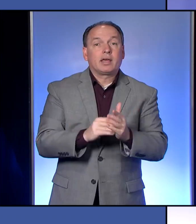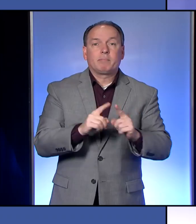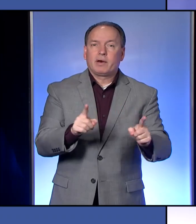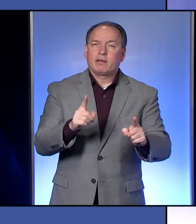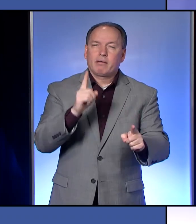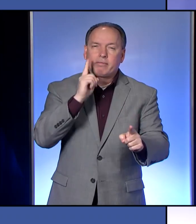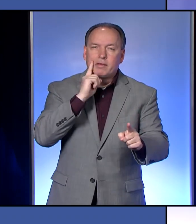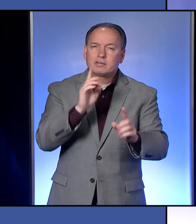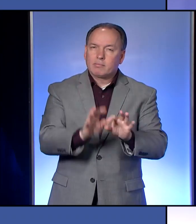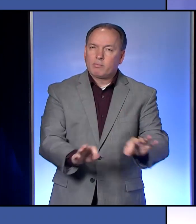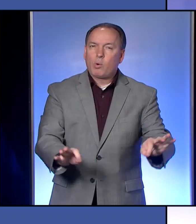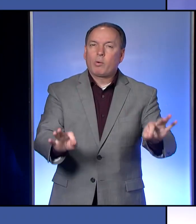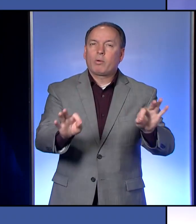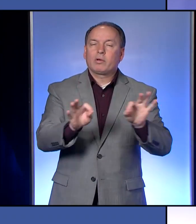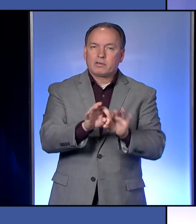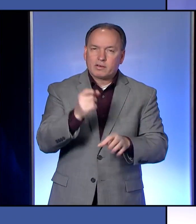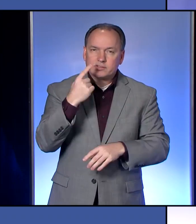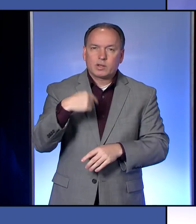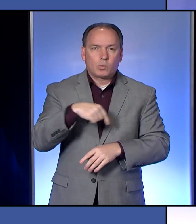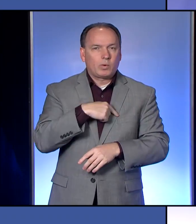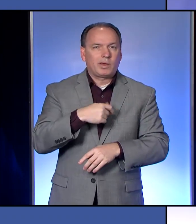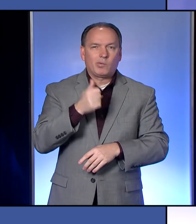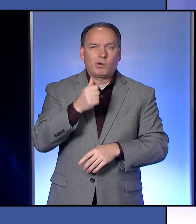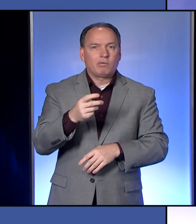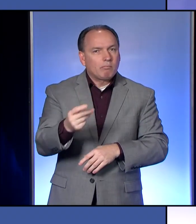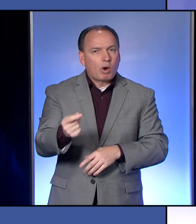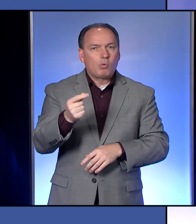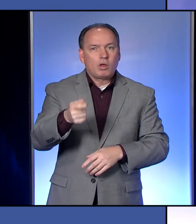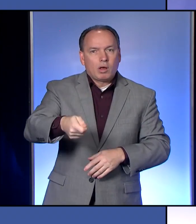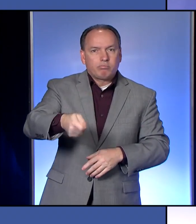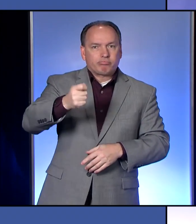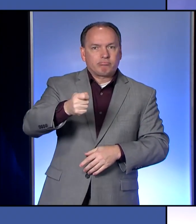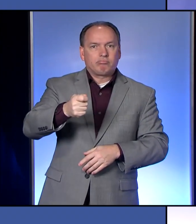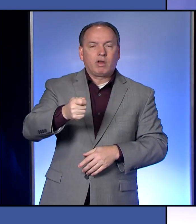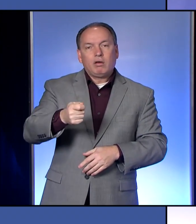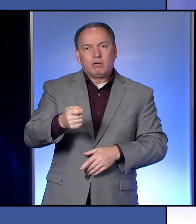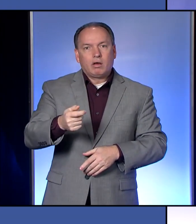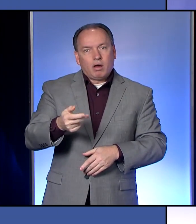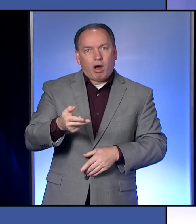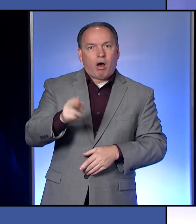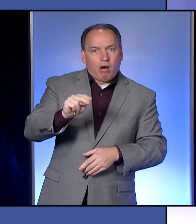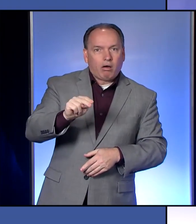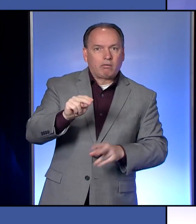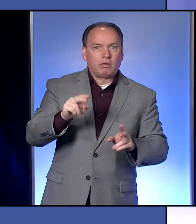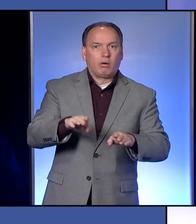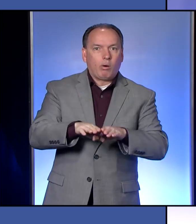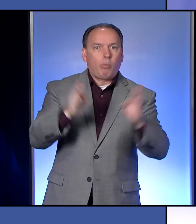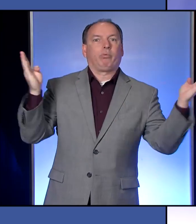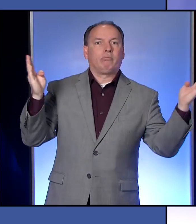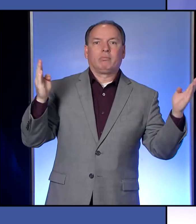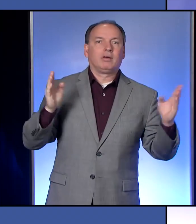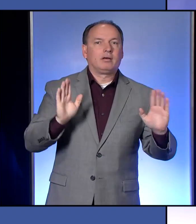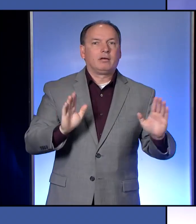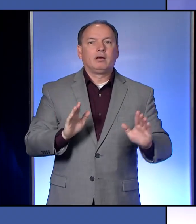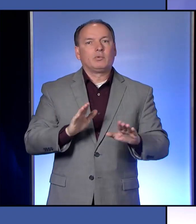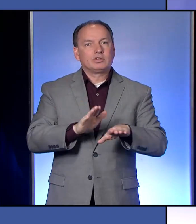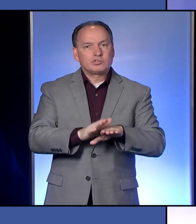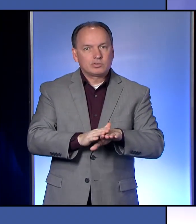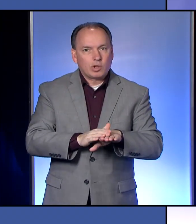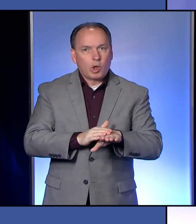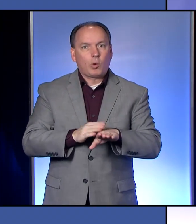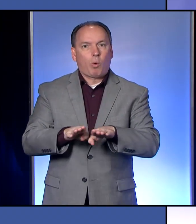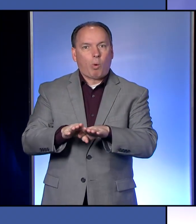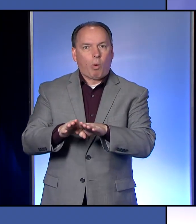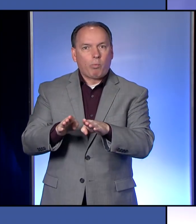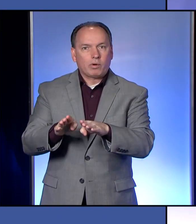think it's really important to understand that we will not be just turning a switch. That this will be a gradual reopening. This will be